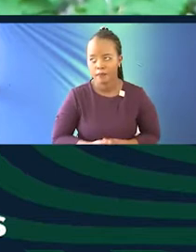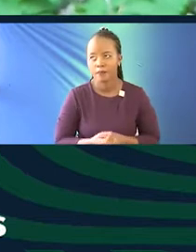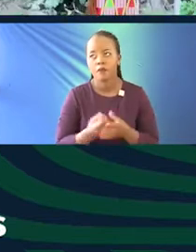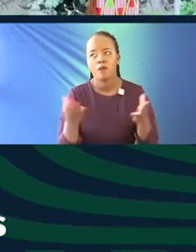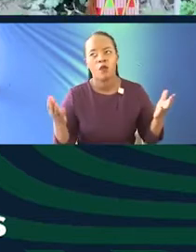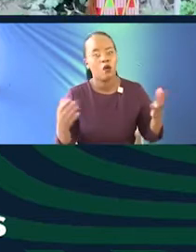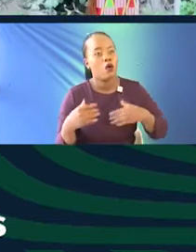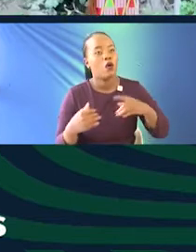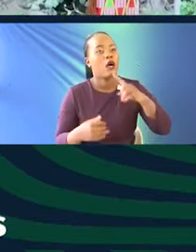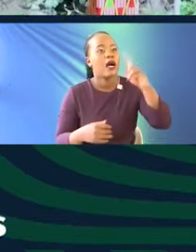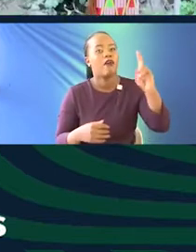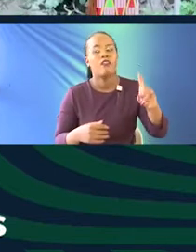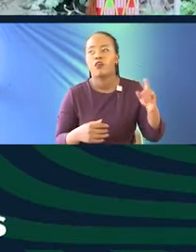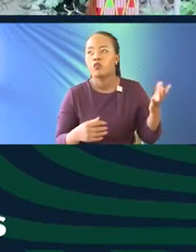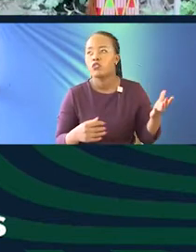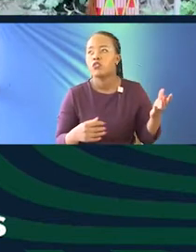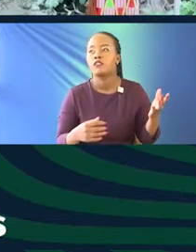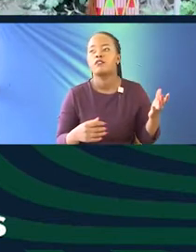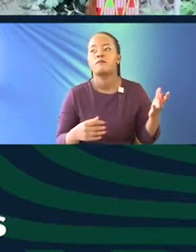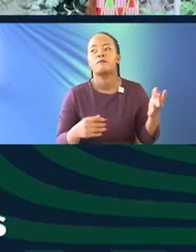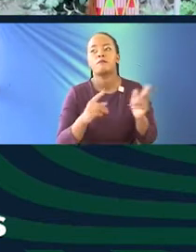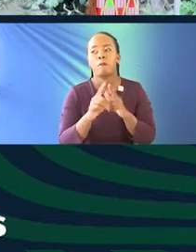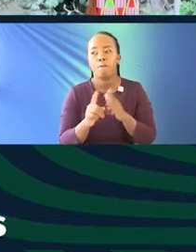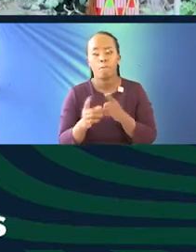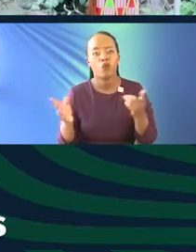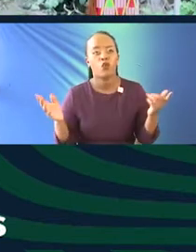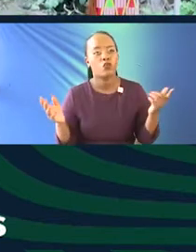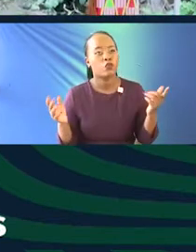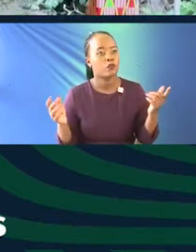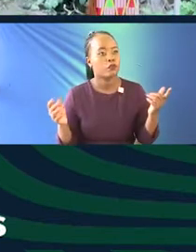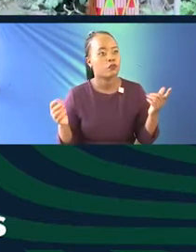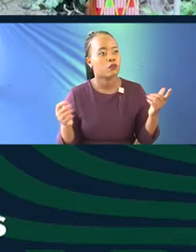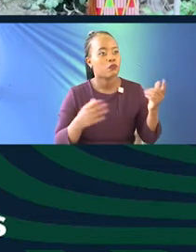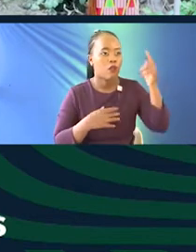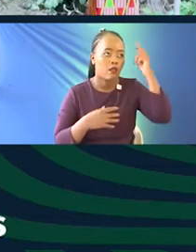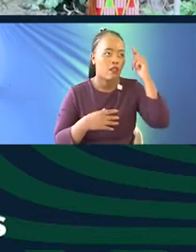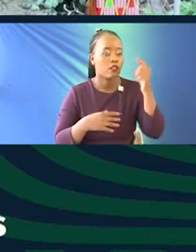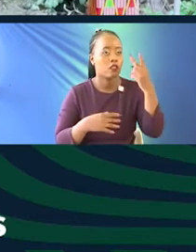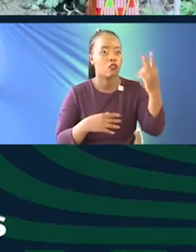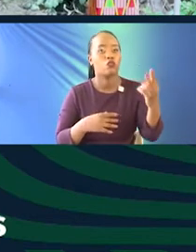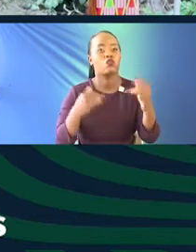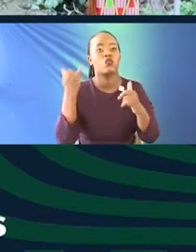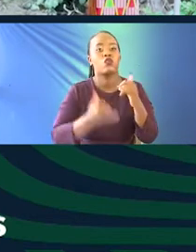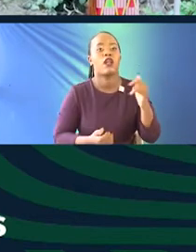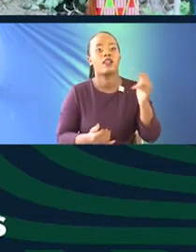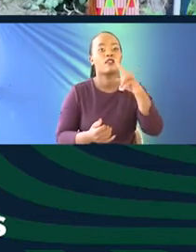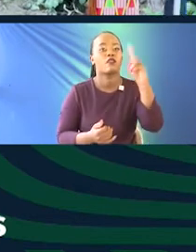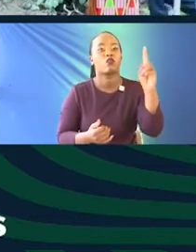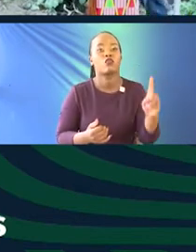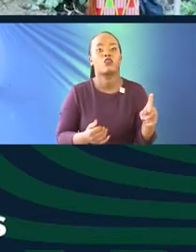There's a question at the back and then there's a question in front here. So I think those are the two last